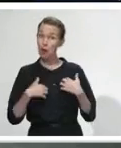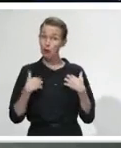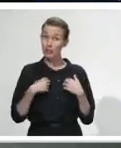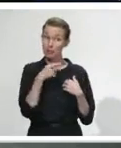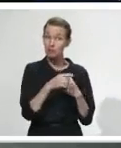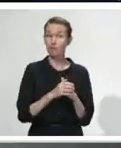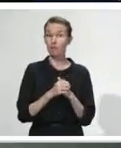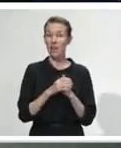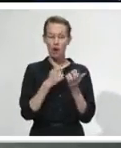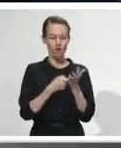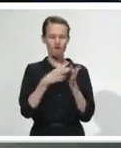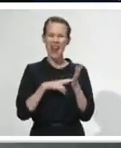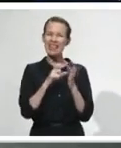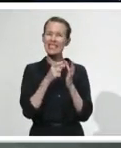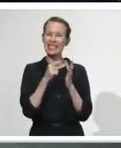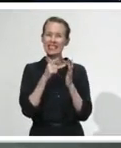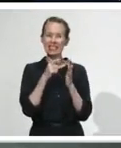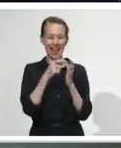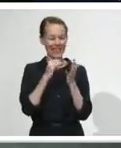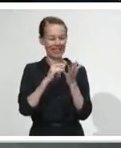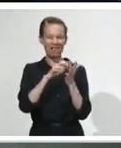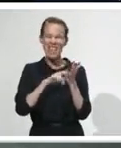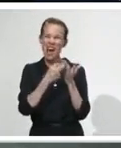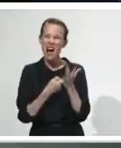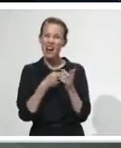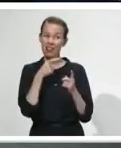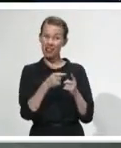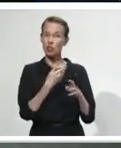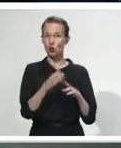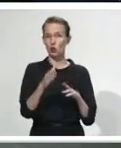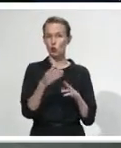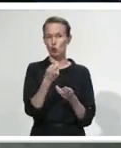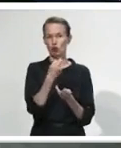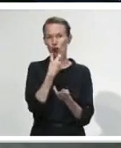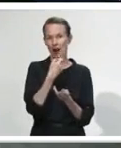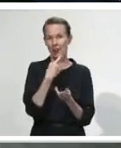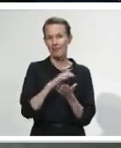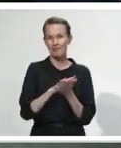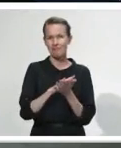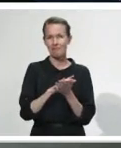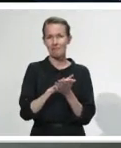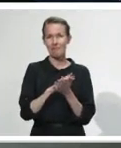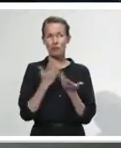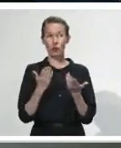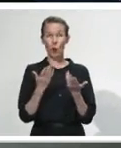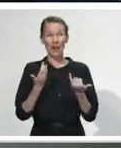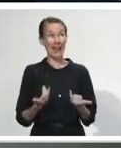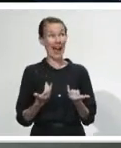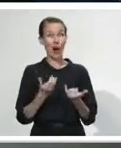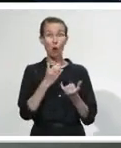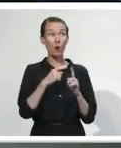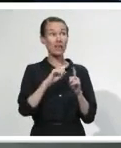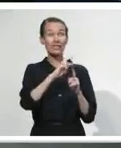an investigatory drug. It's not one that's licensed for treatment for any condition in any country at the moment. So